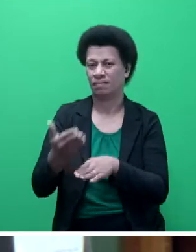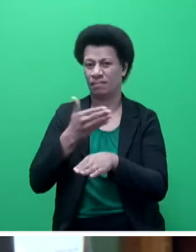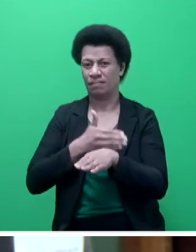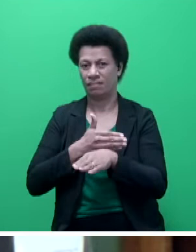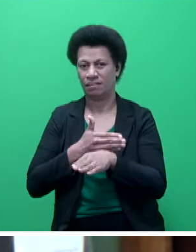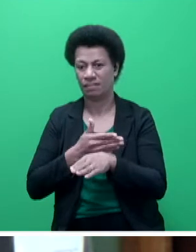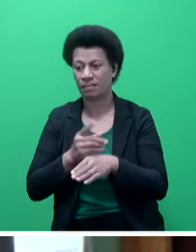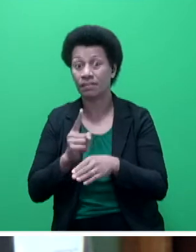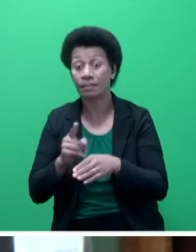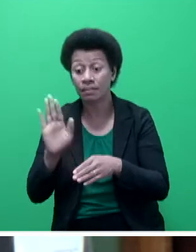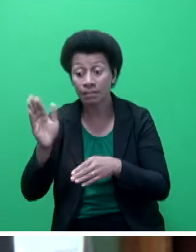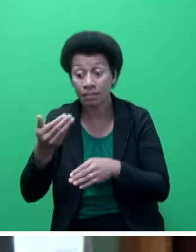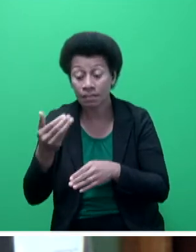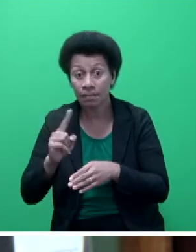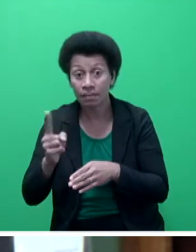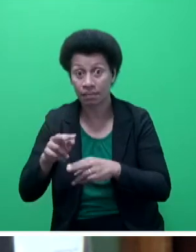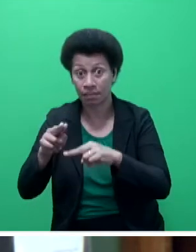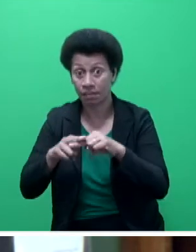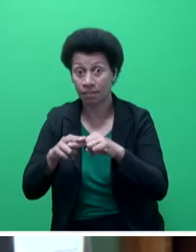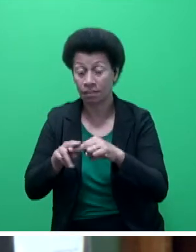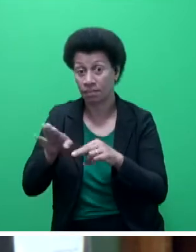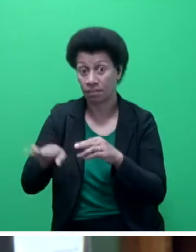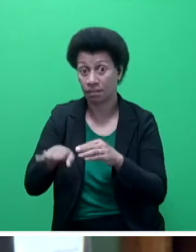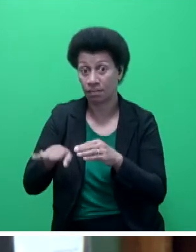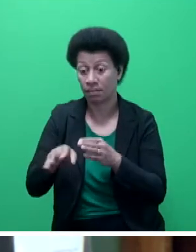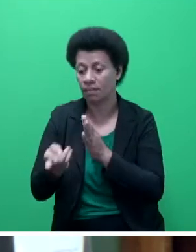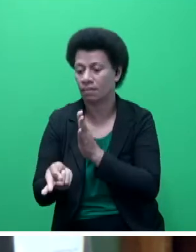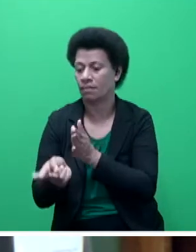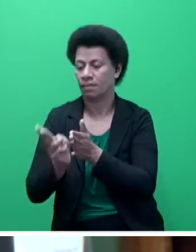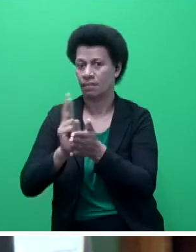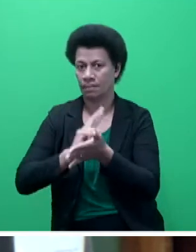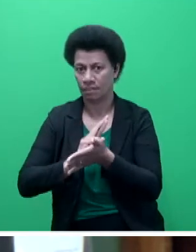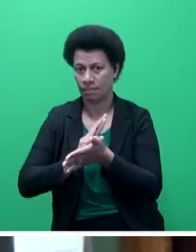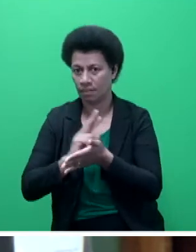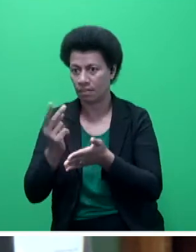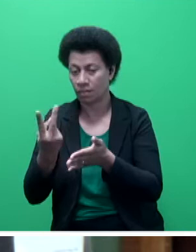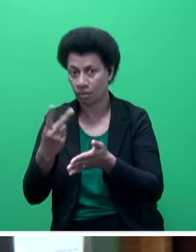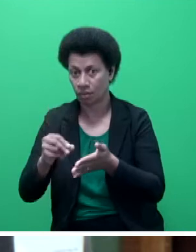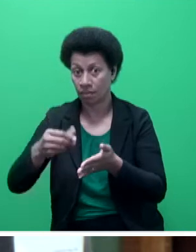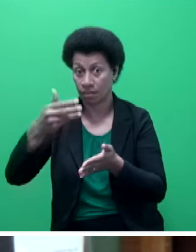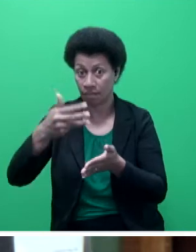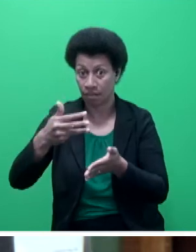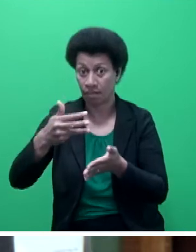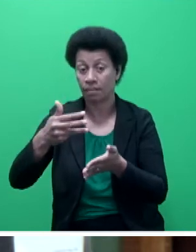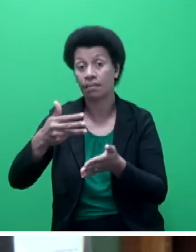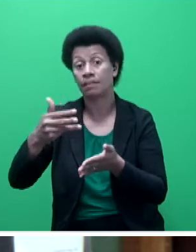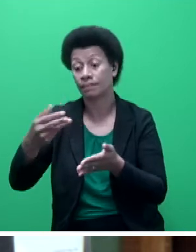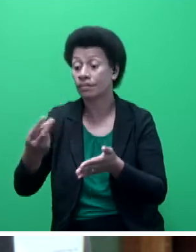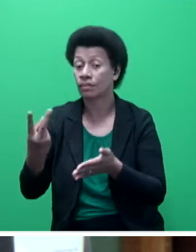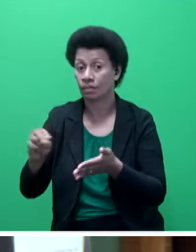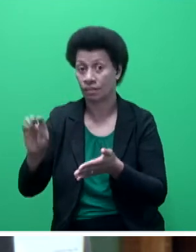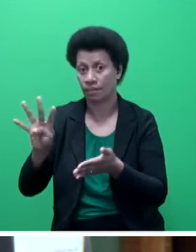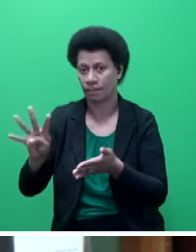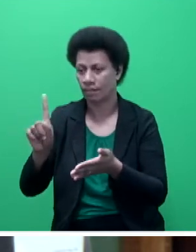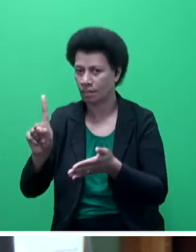a result, Mr Speaker, sir, Fiji's poverty rate has been revised downward from 29.9 per cent to 24.1